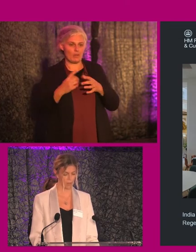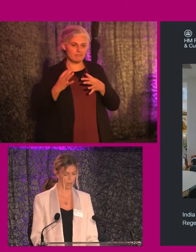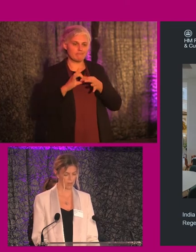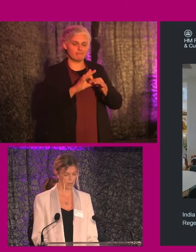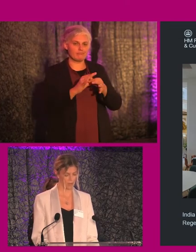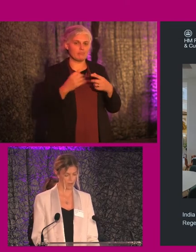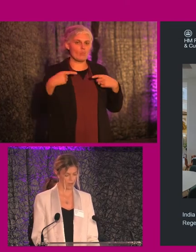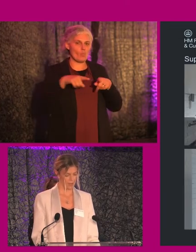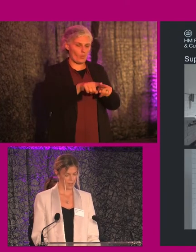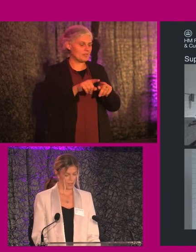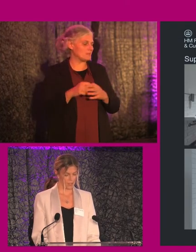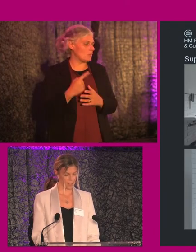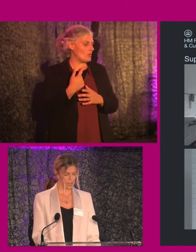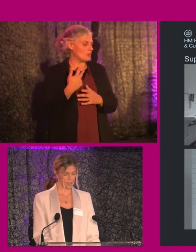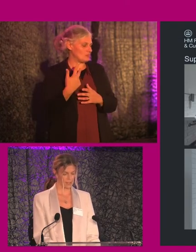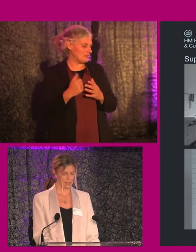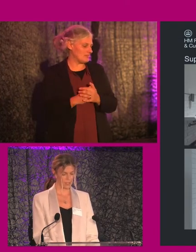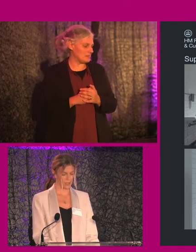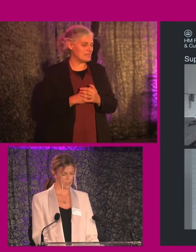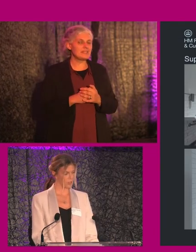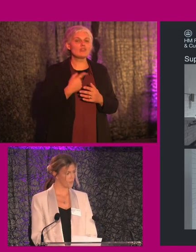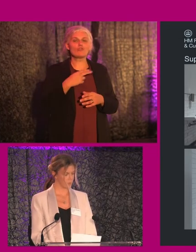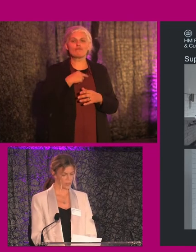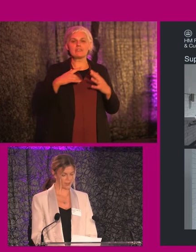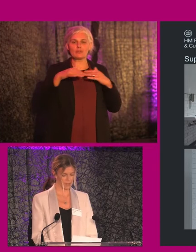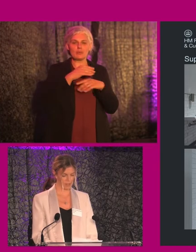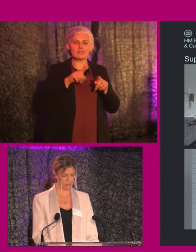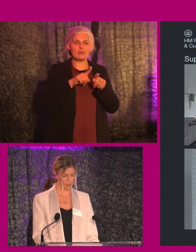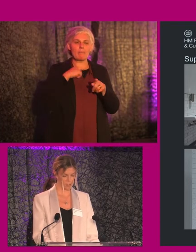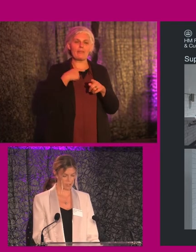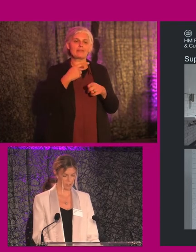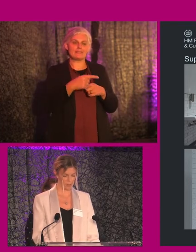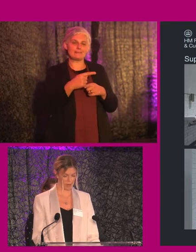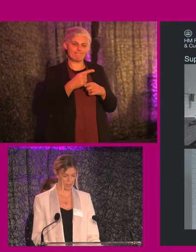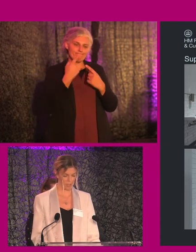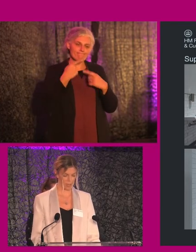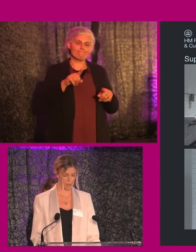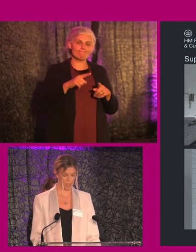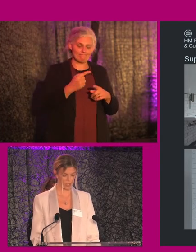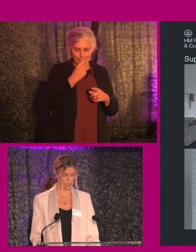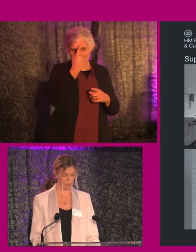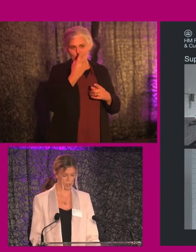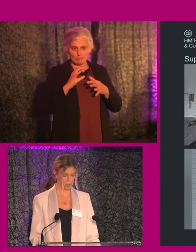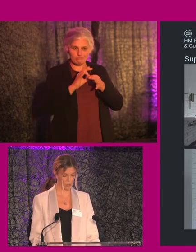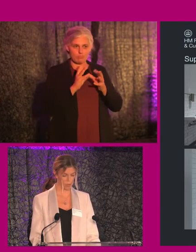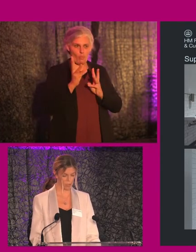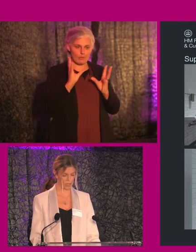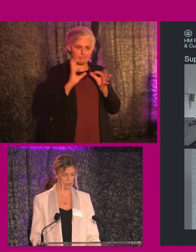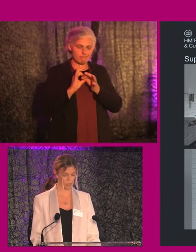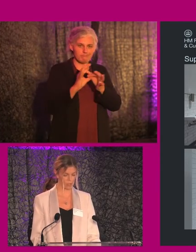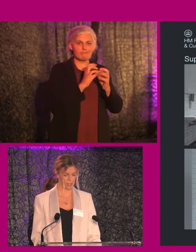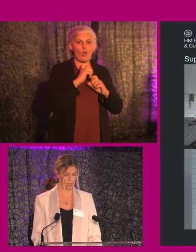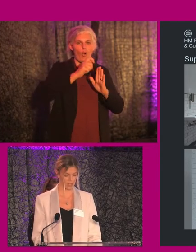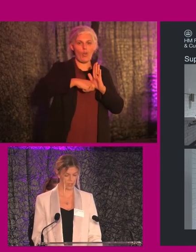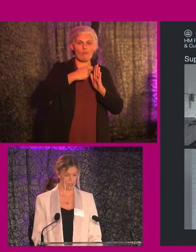and 3. Not an ideal situation, but this is testament to the spirit and collaboration in which the whole project